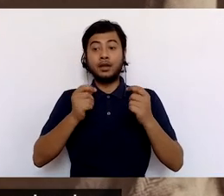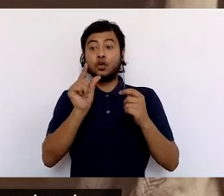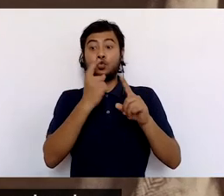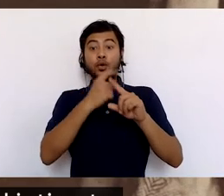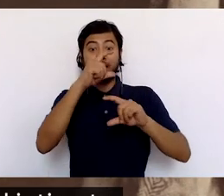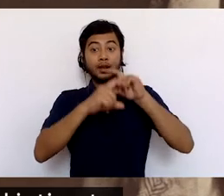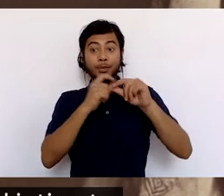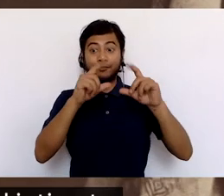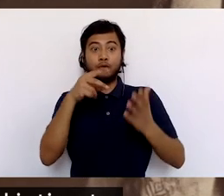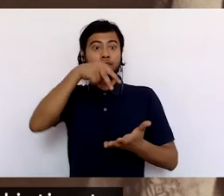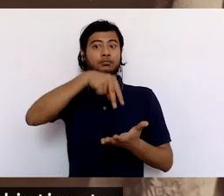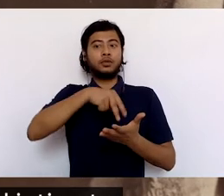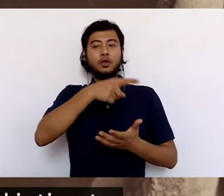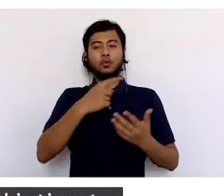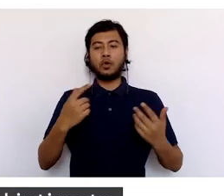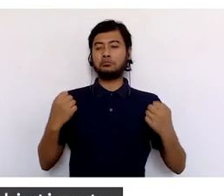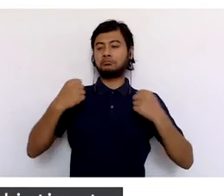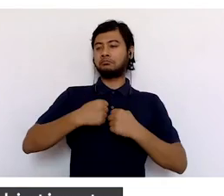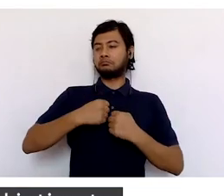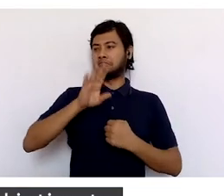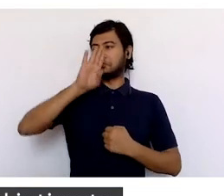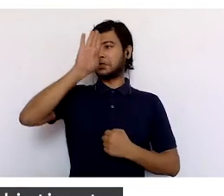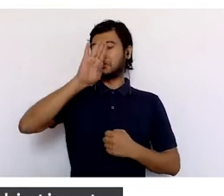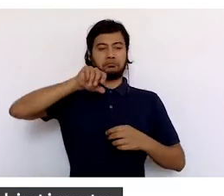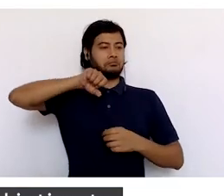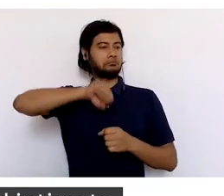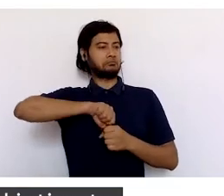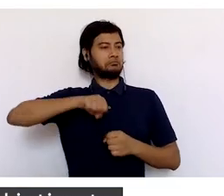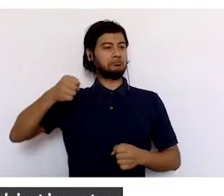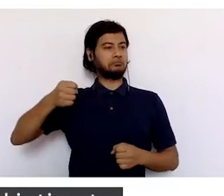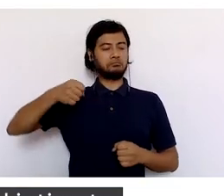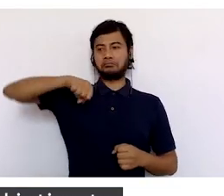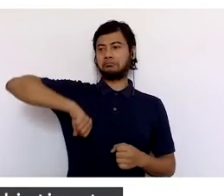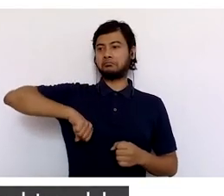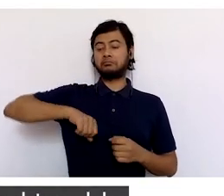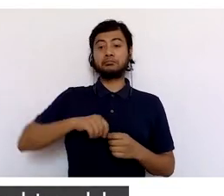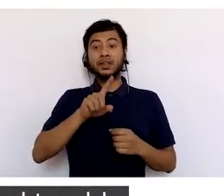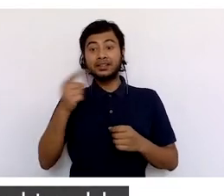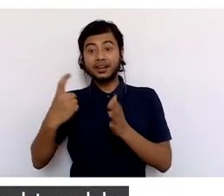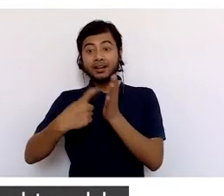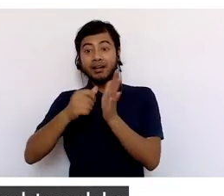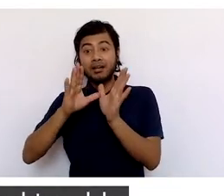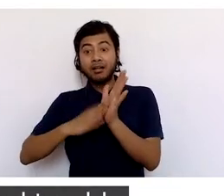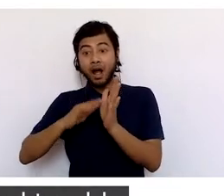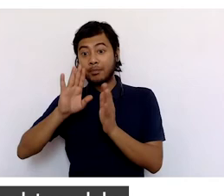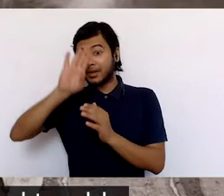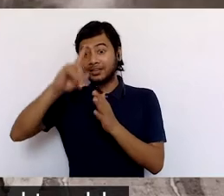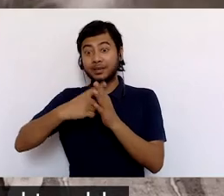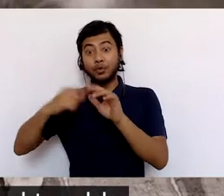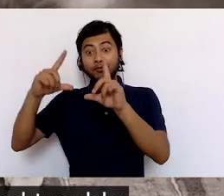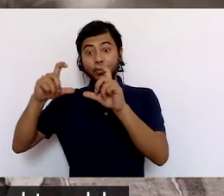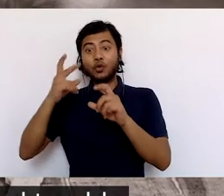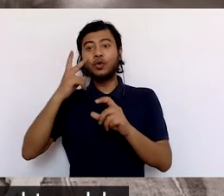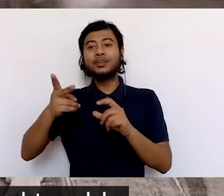splendour, holding his sword. Savai Ram Singh's version is charming and intimate, showing him with his pet dog at his feet,